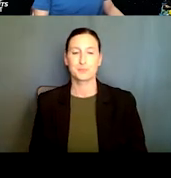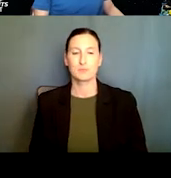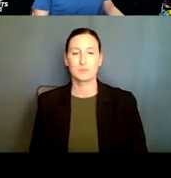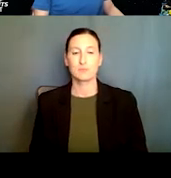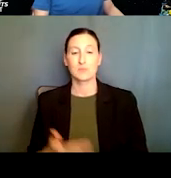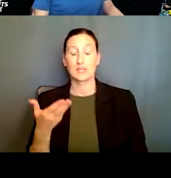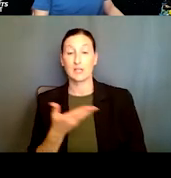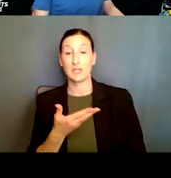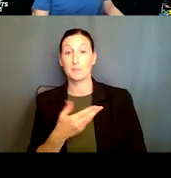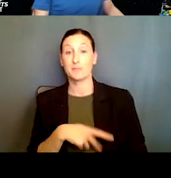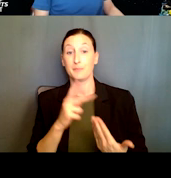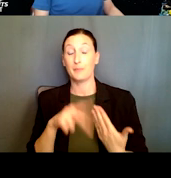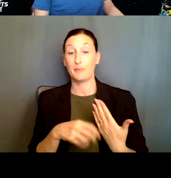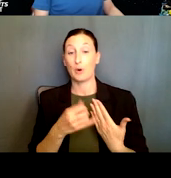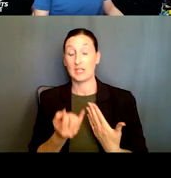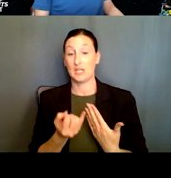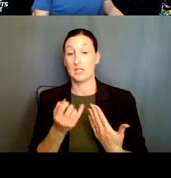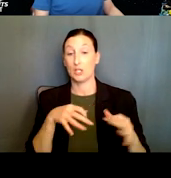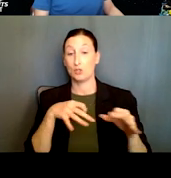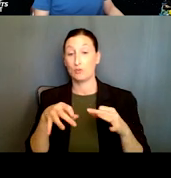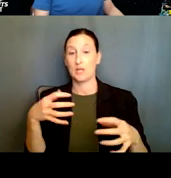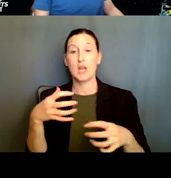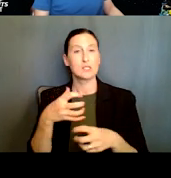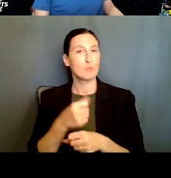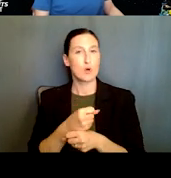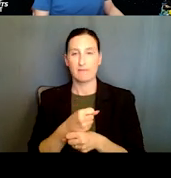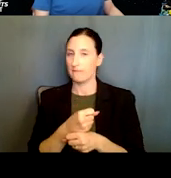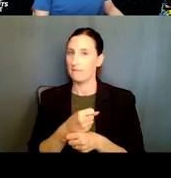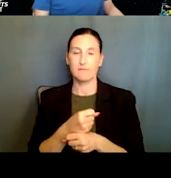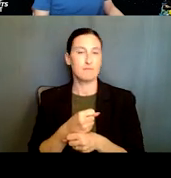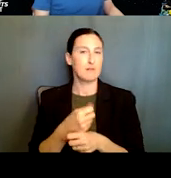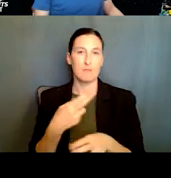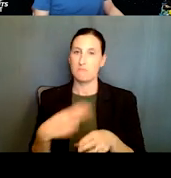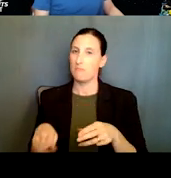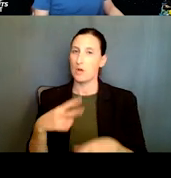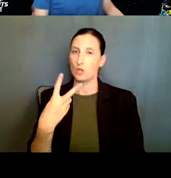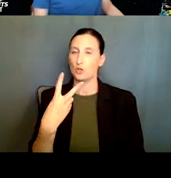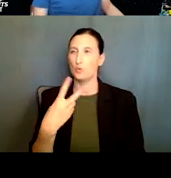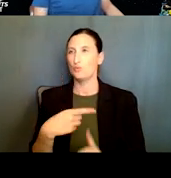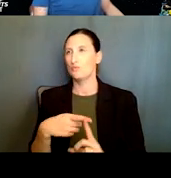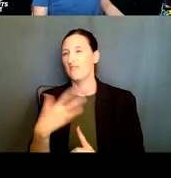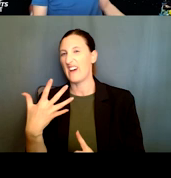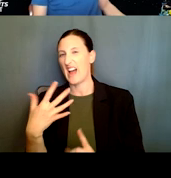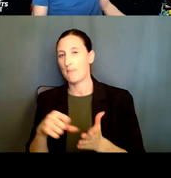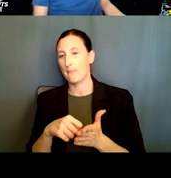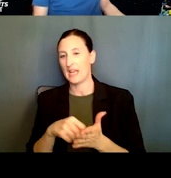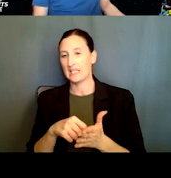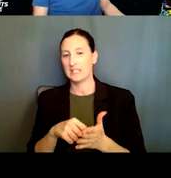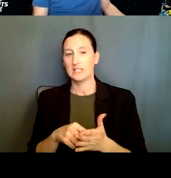the project description is very different, is brief, is two to five pages, but it has to explain why